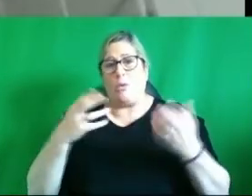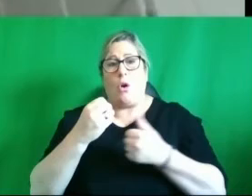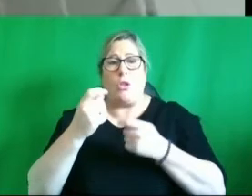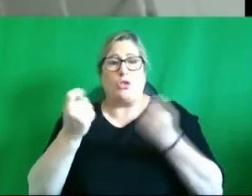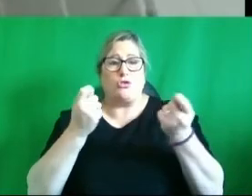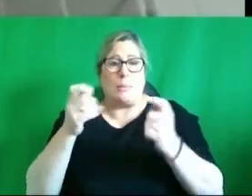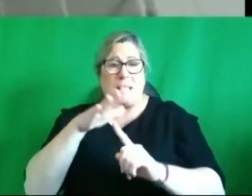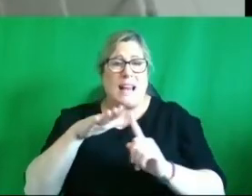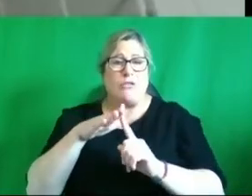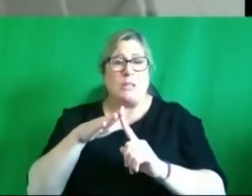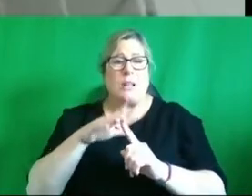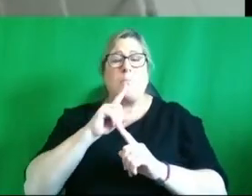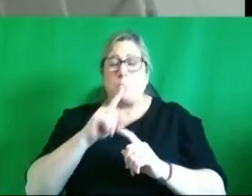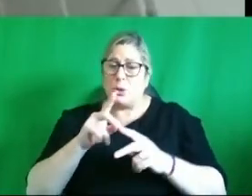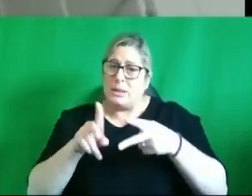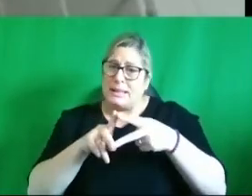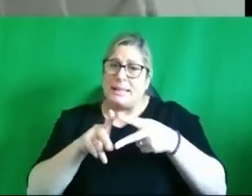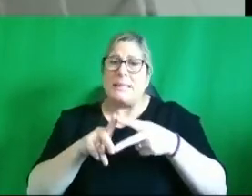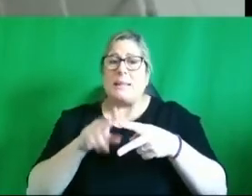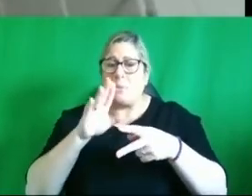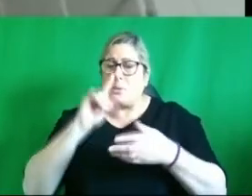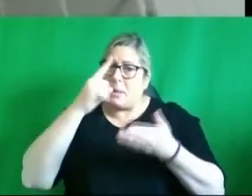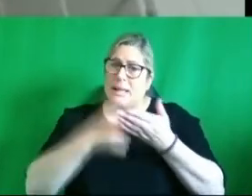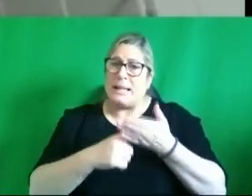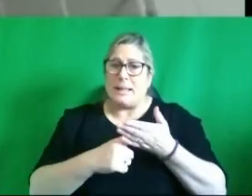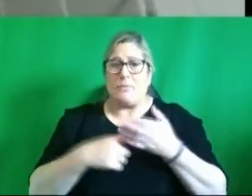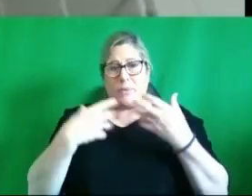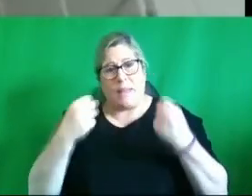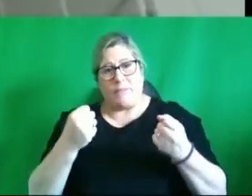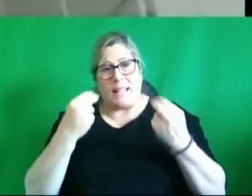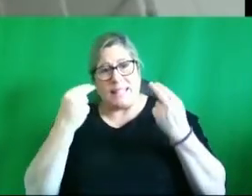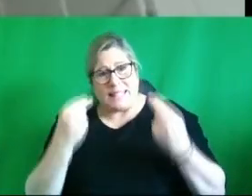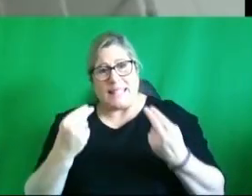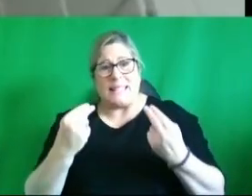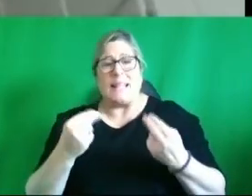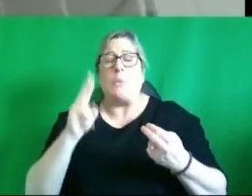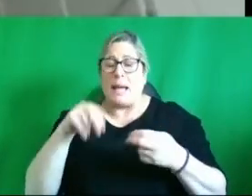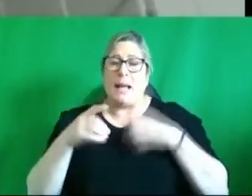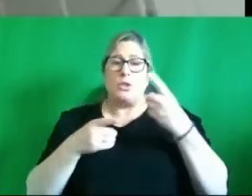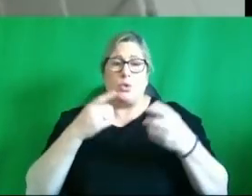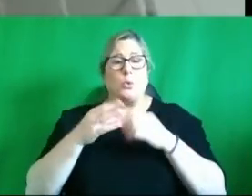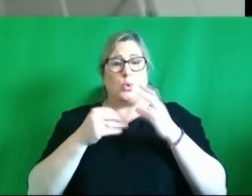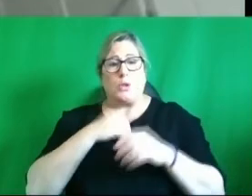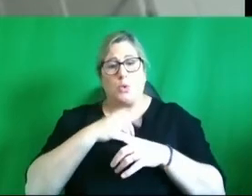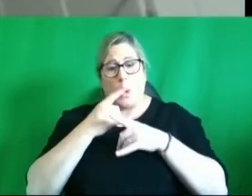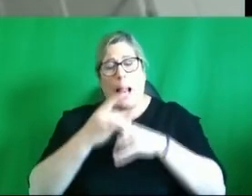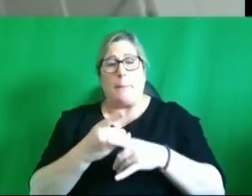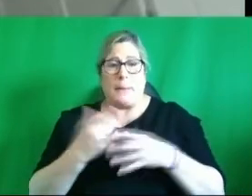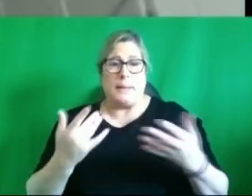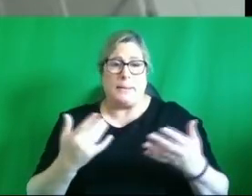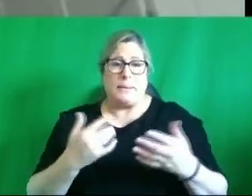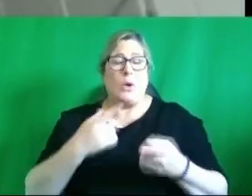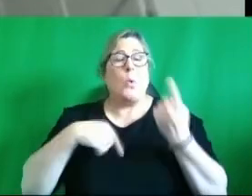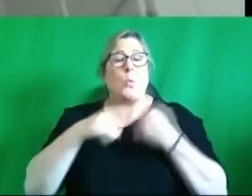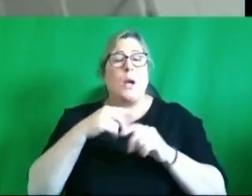to um believe that there is a a need and that they can do something uh to help it i mean we